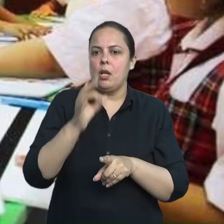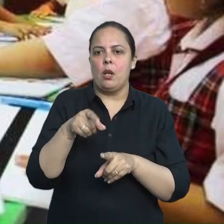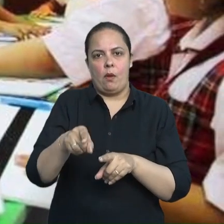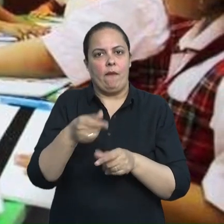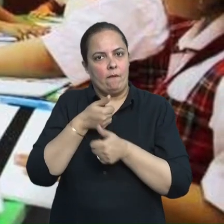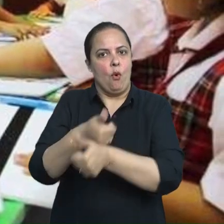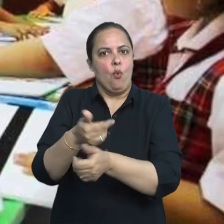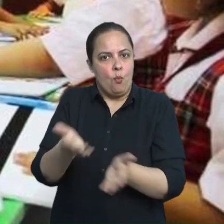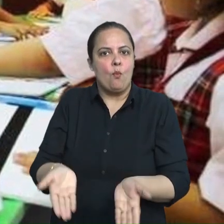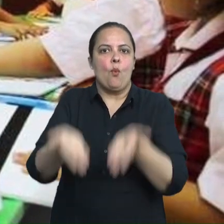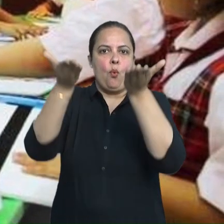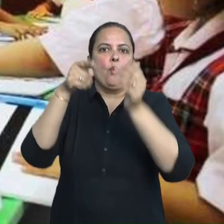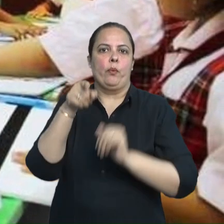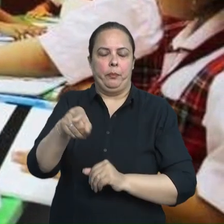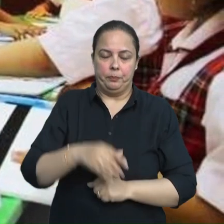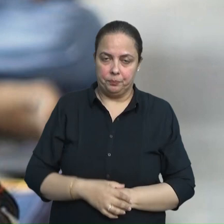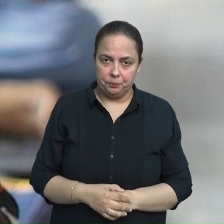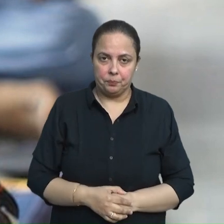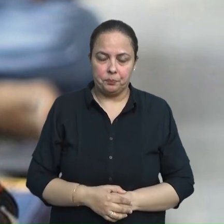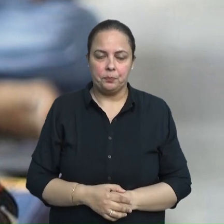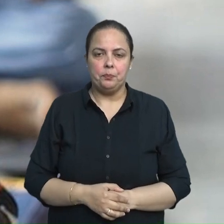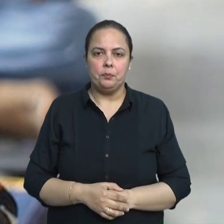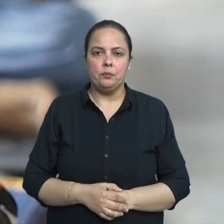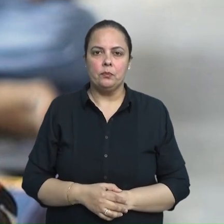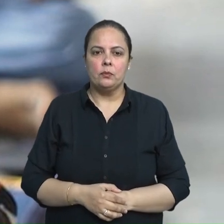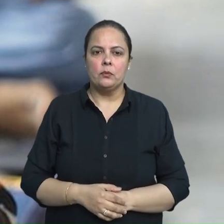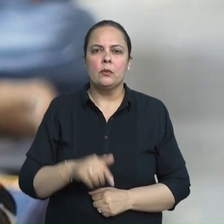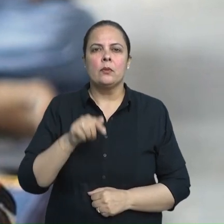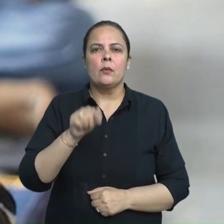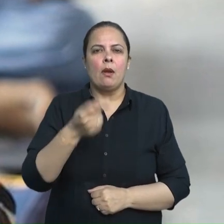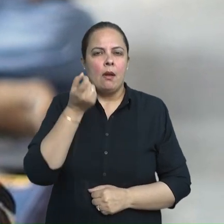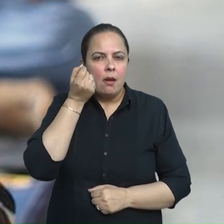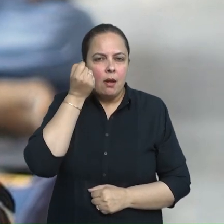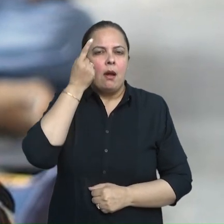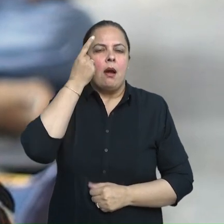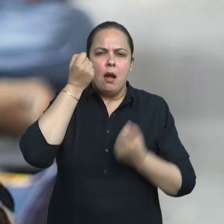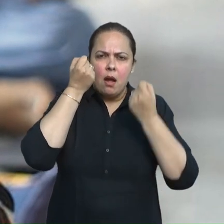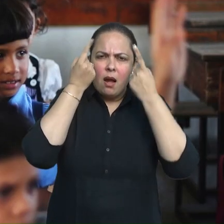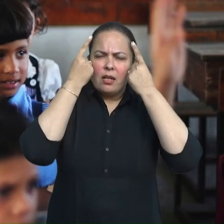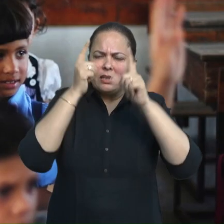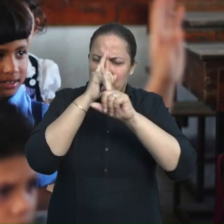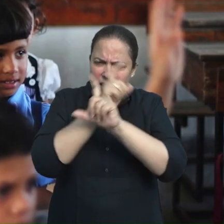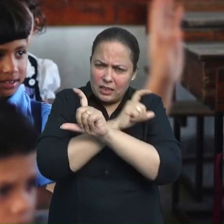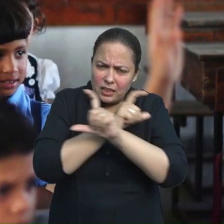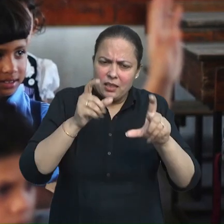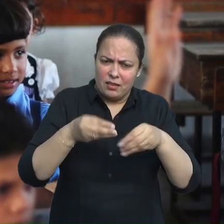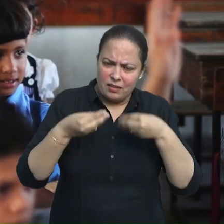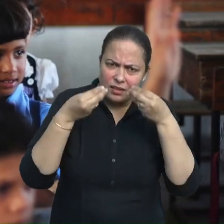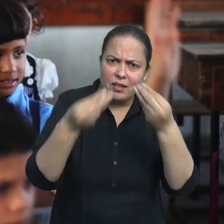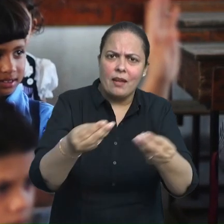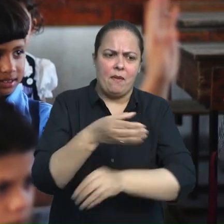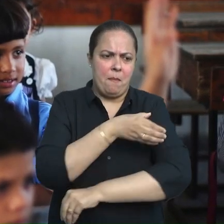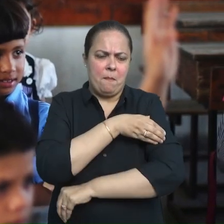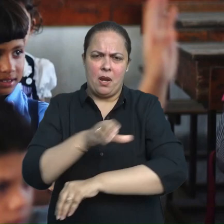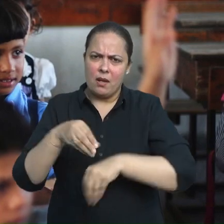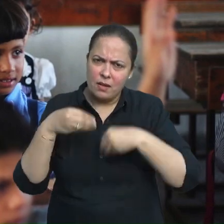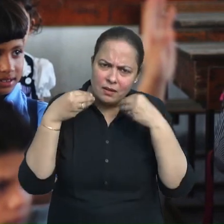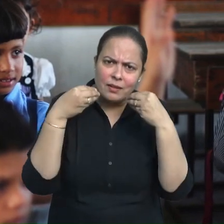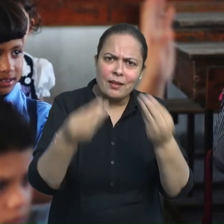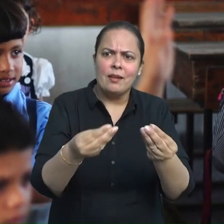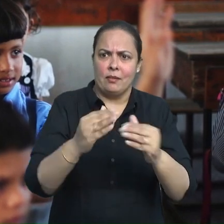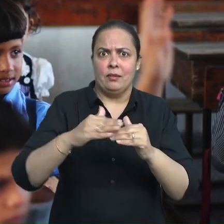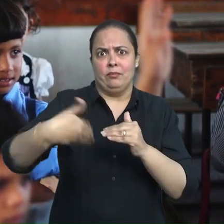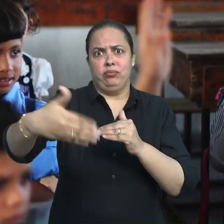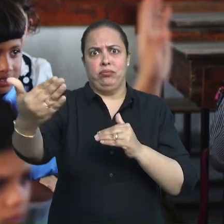primary goal of fostering the comprehensive growth of learners and empowering them with essential 21st